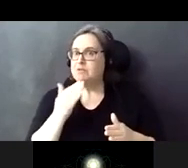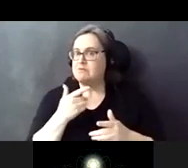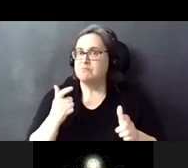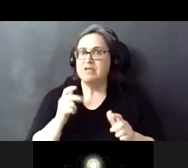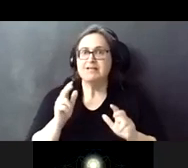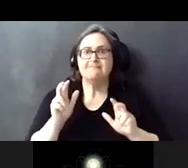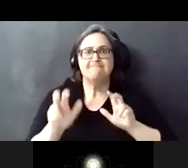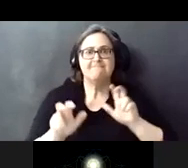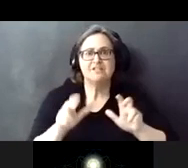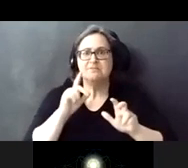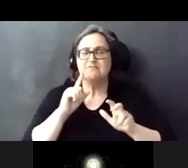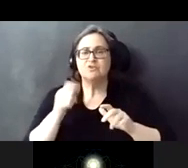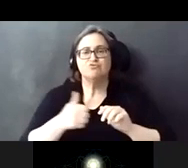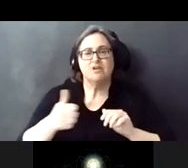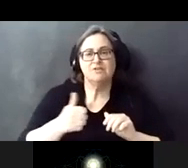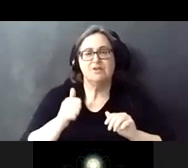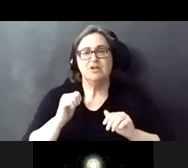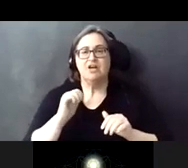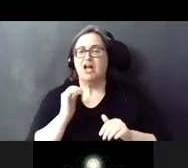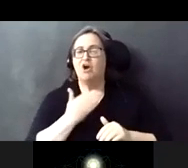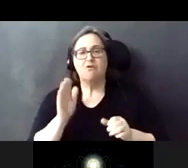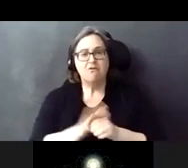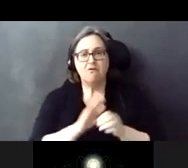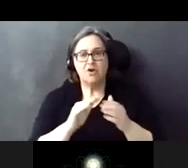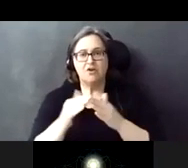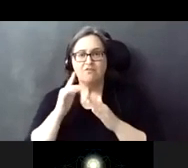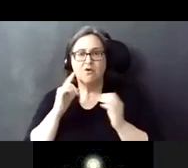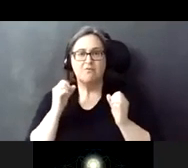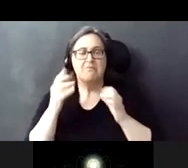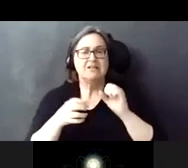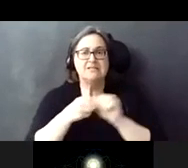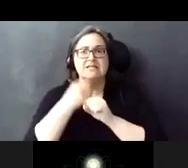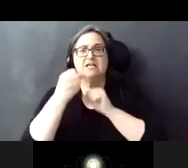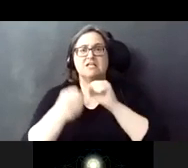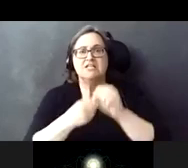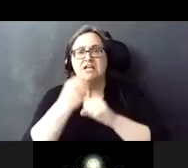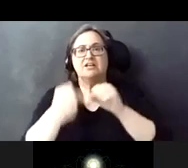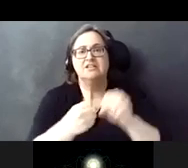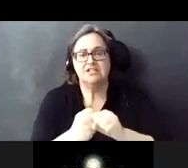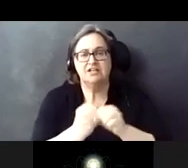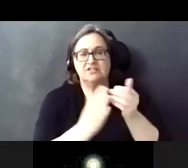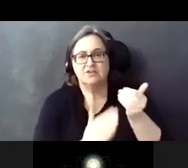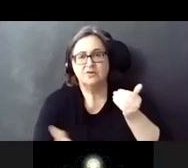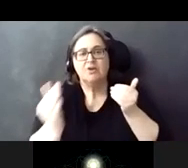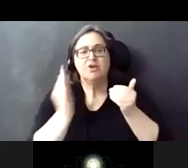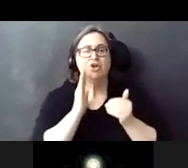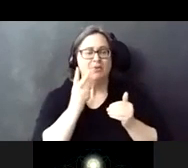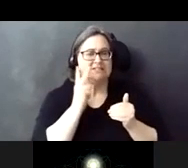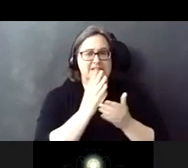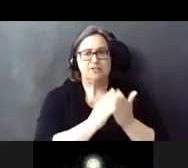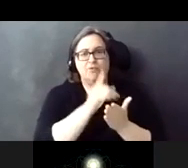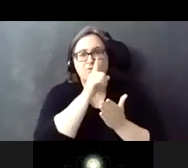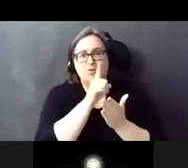transportation and in our entire community for decades and decades to come. So you're going to see some really